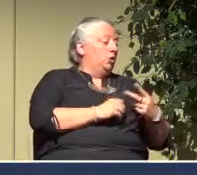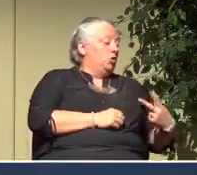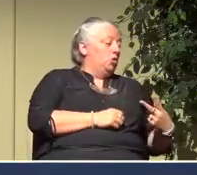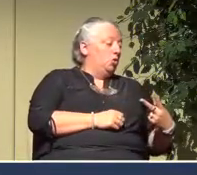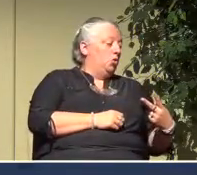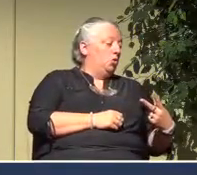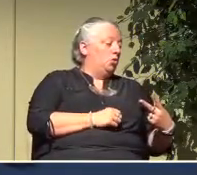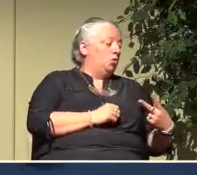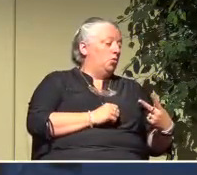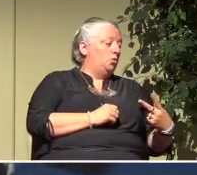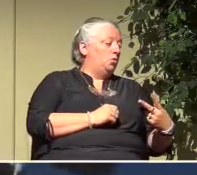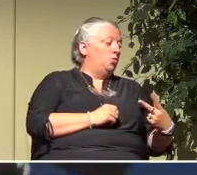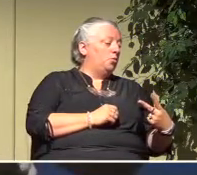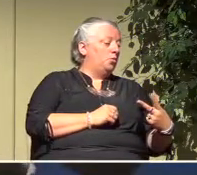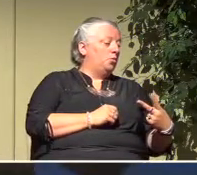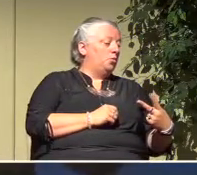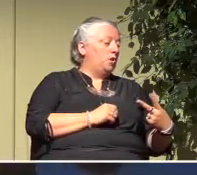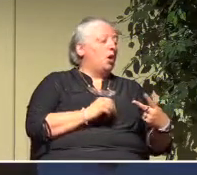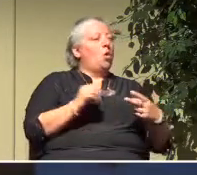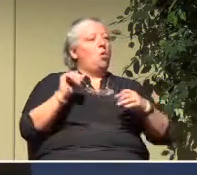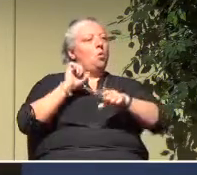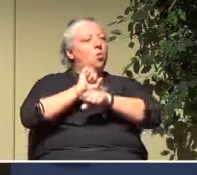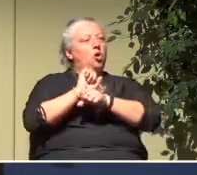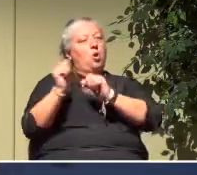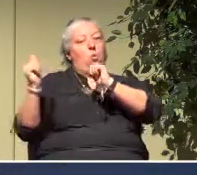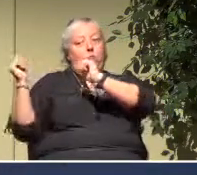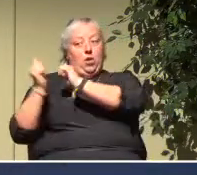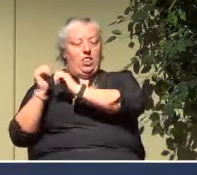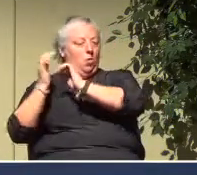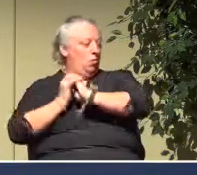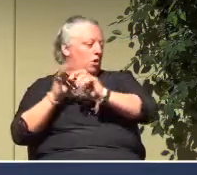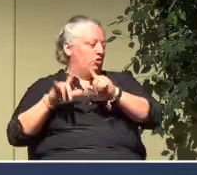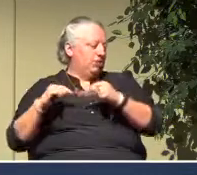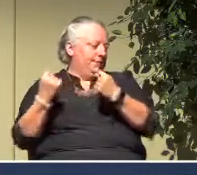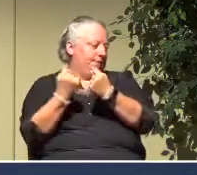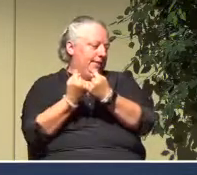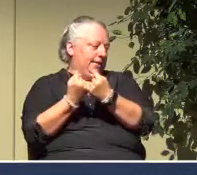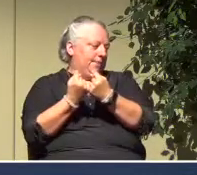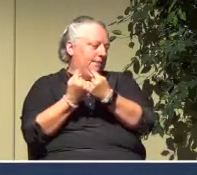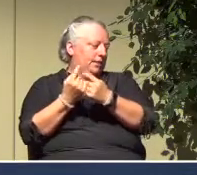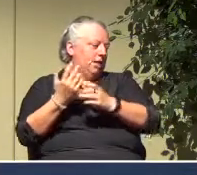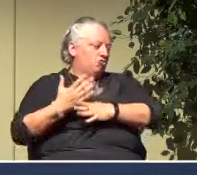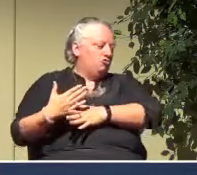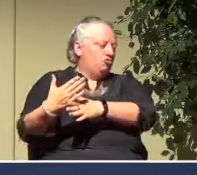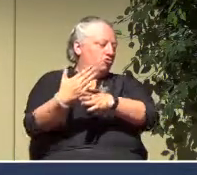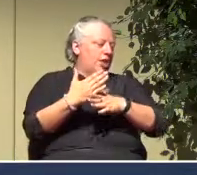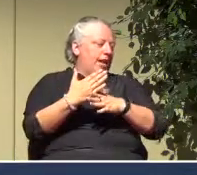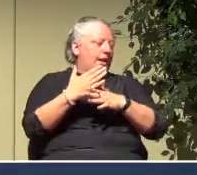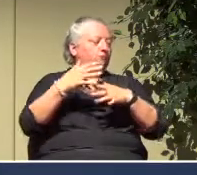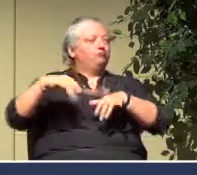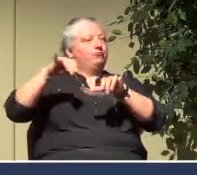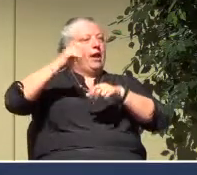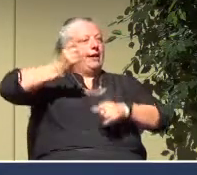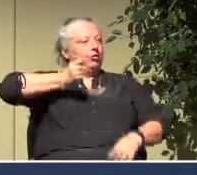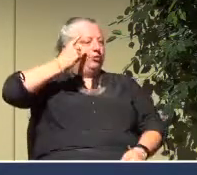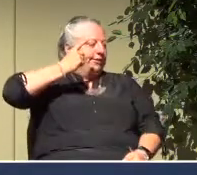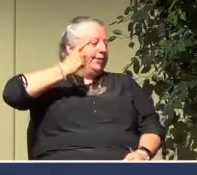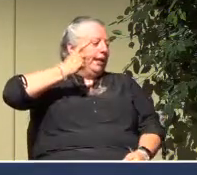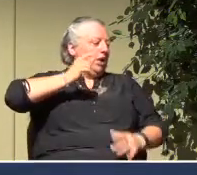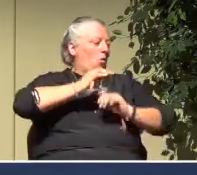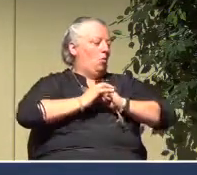the same page as we lead us in worship. Three, intentionally include a range of generations in worship